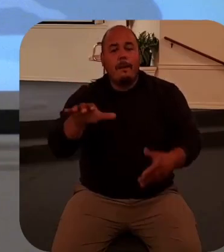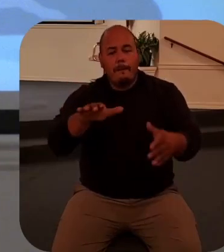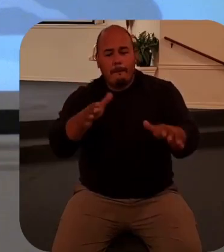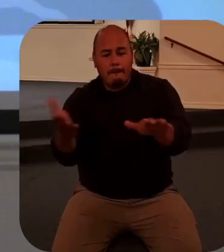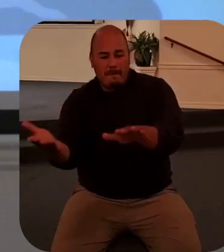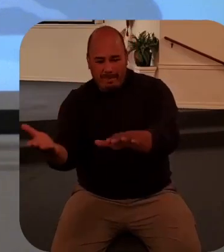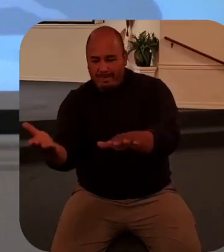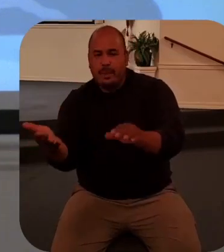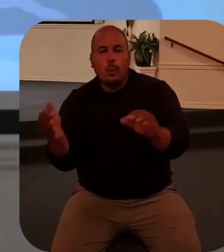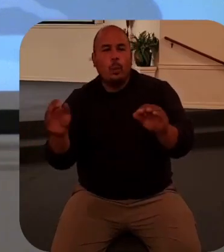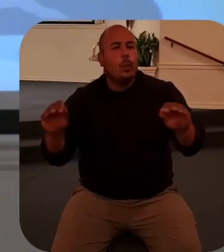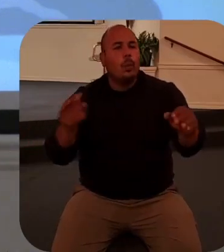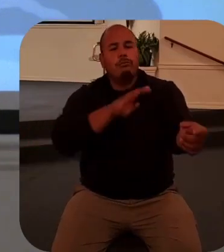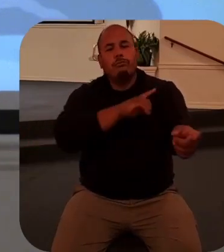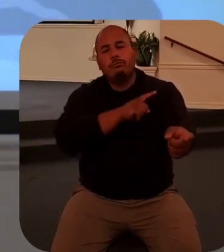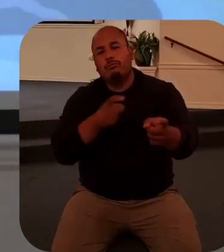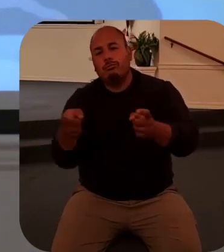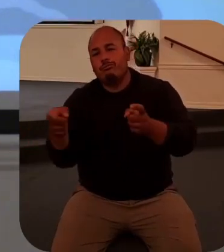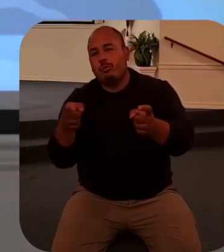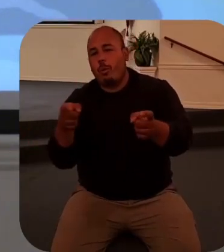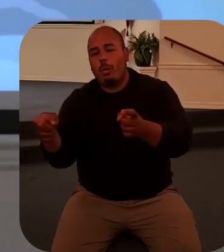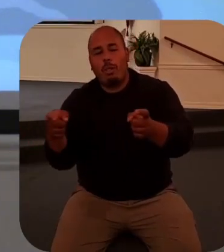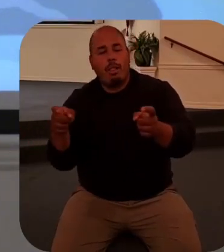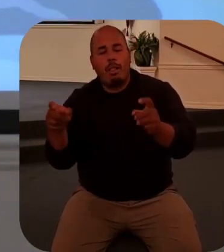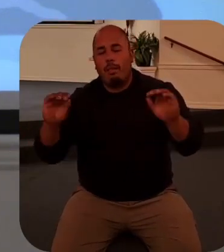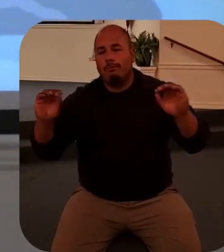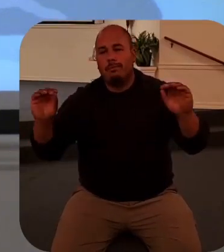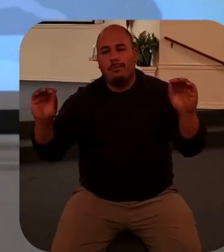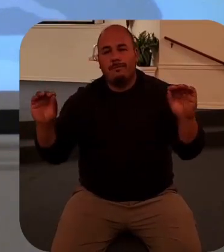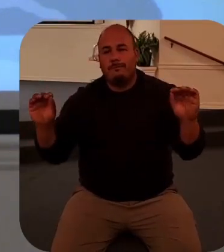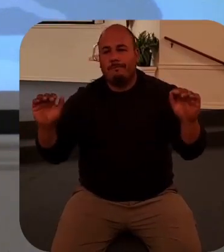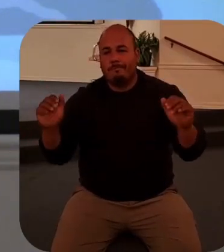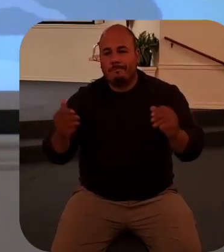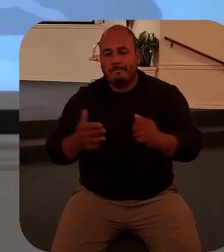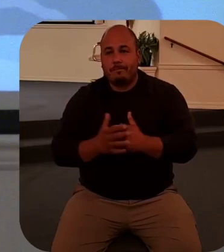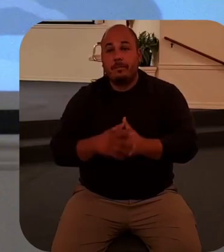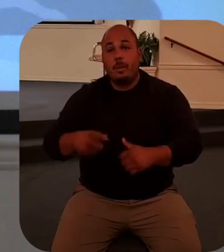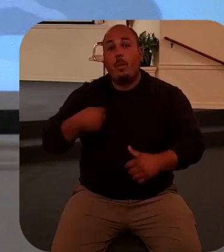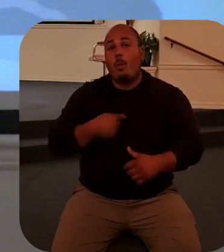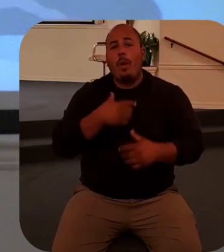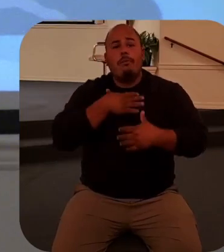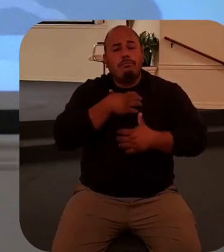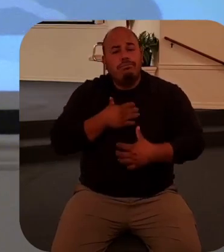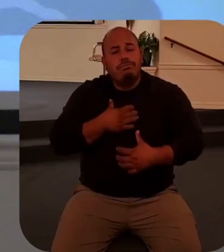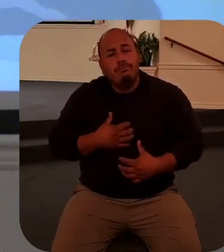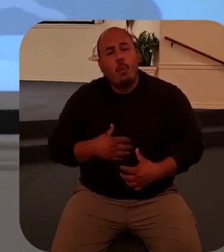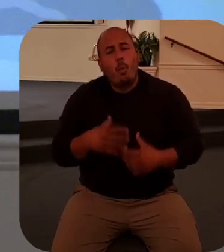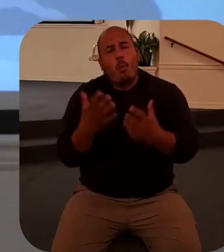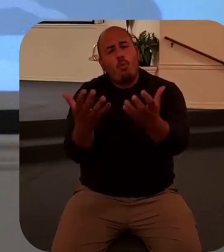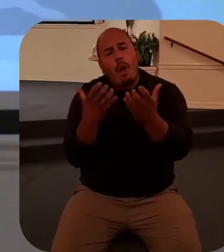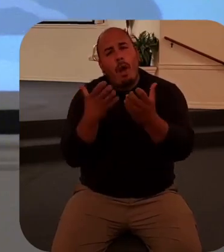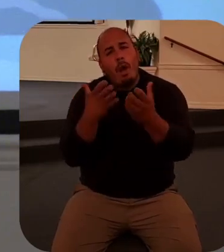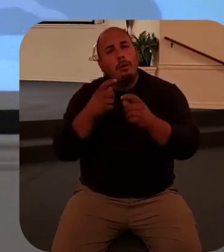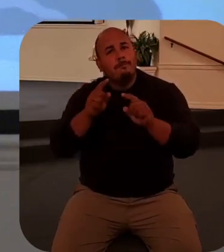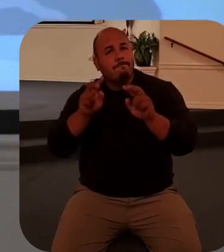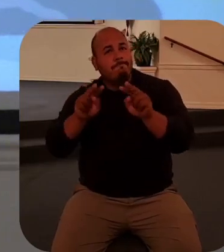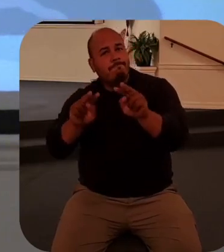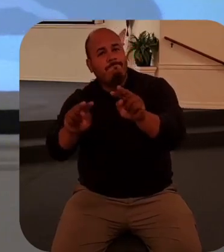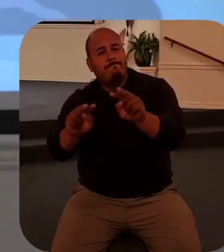Lord how we long for the day when Jesus will come again and our enemy death will be taken away forever